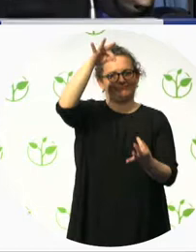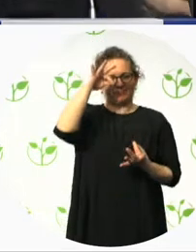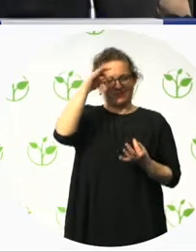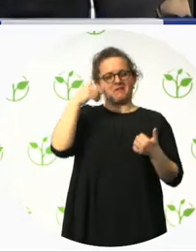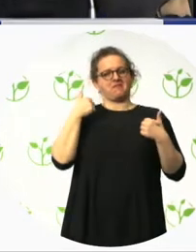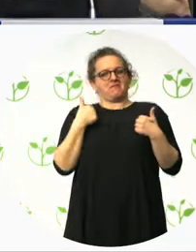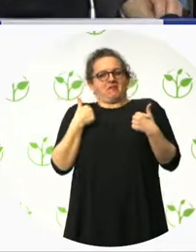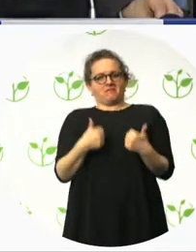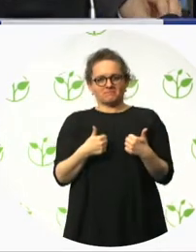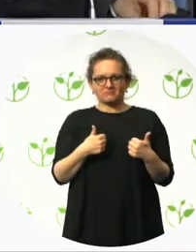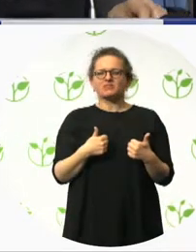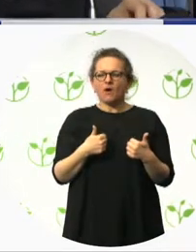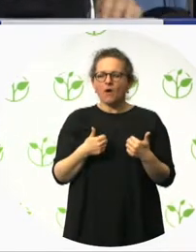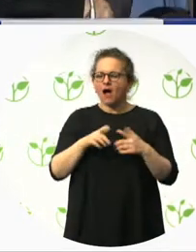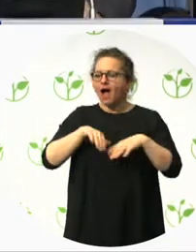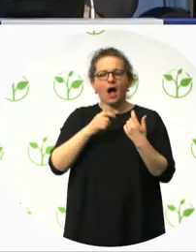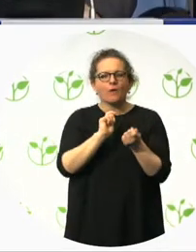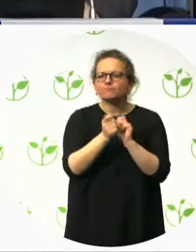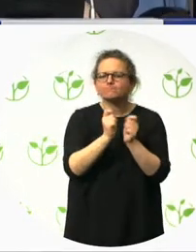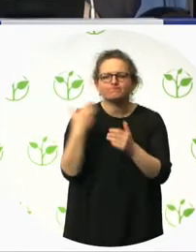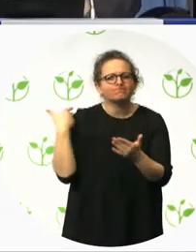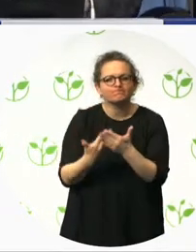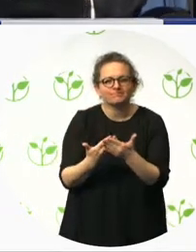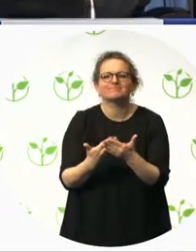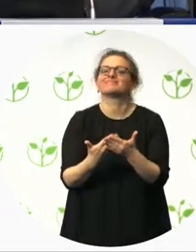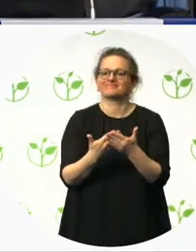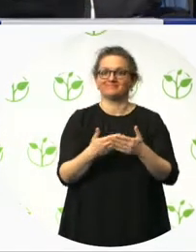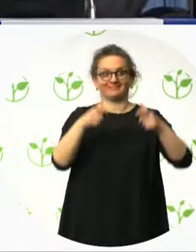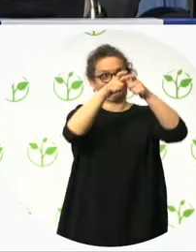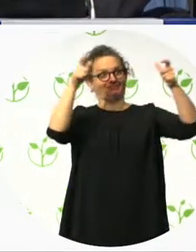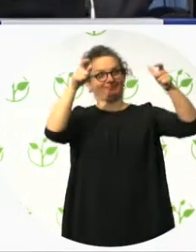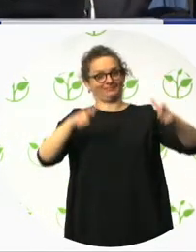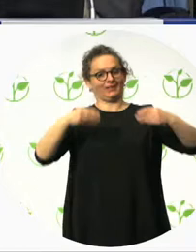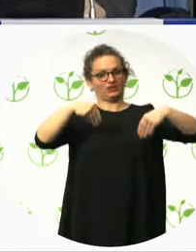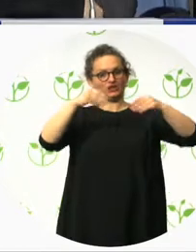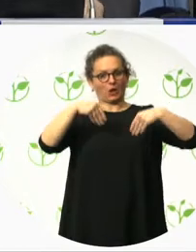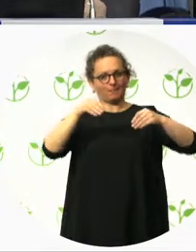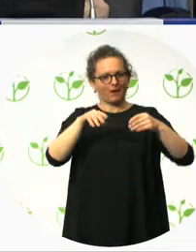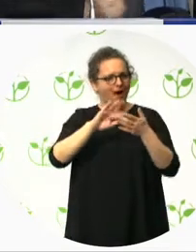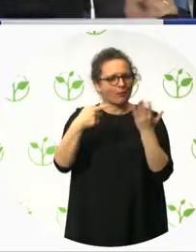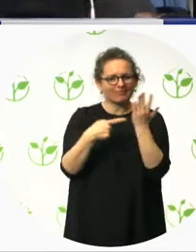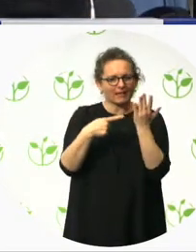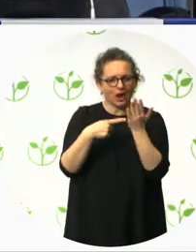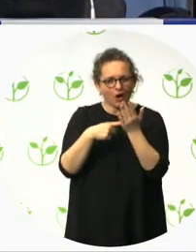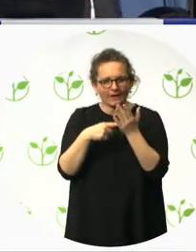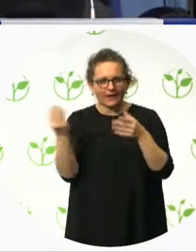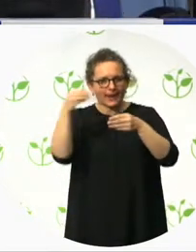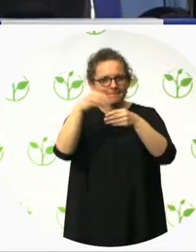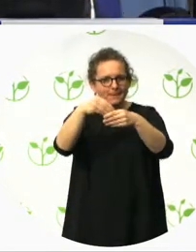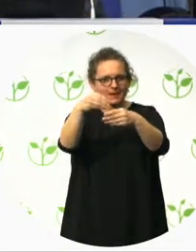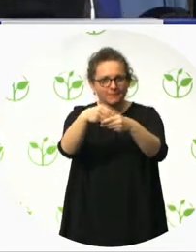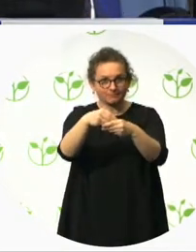First, access to a shop is through automatic sliding doors. In order to make the glass doors clearly visible,